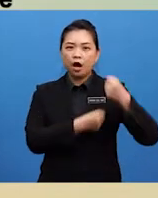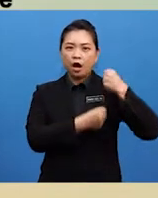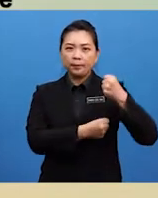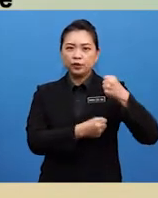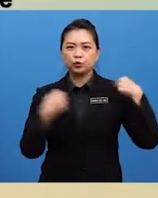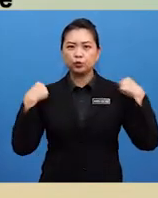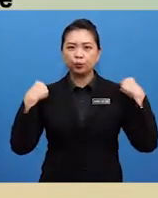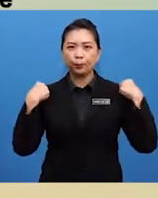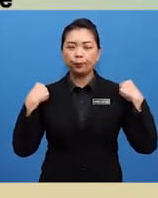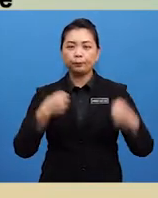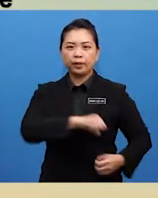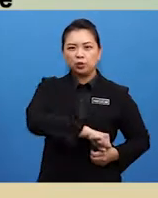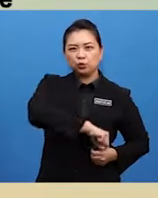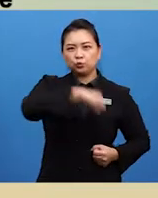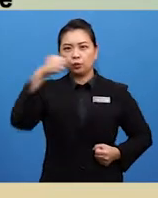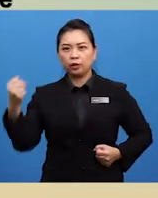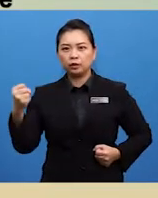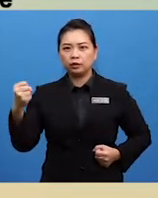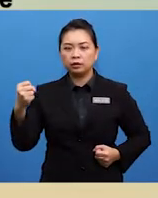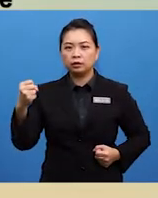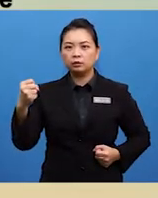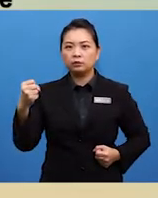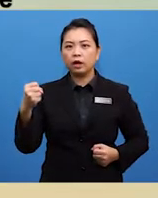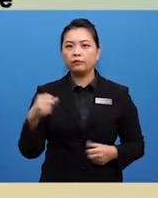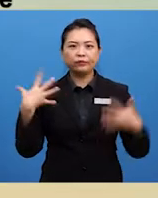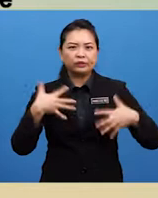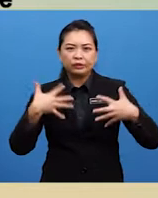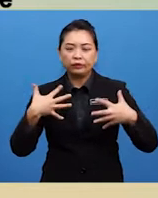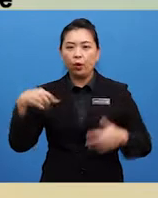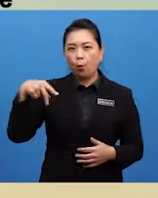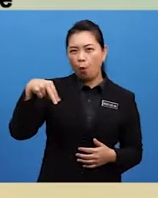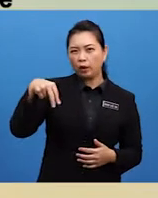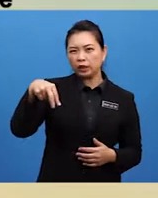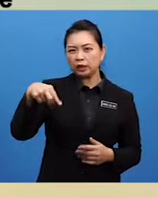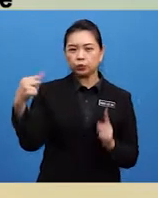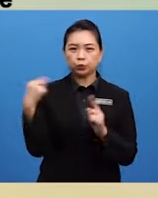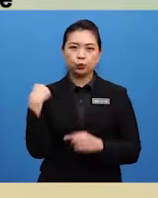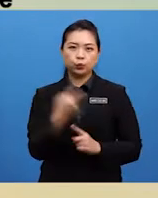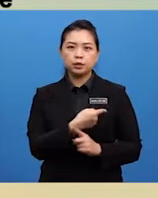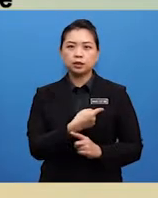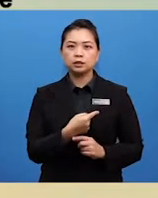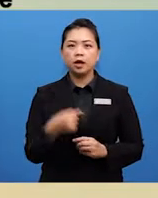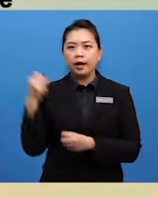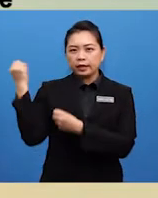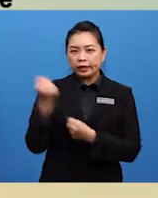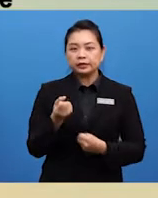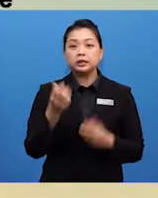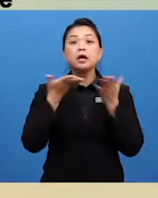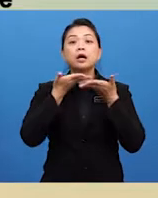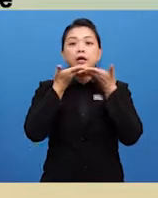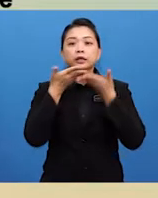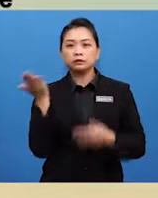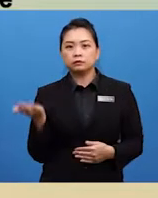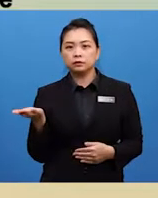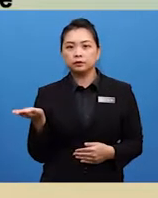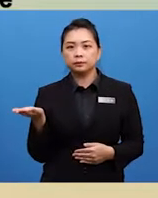bearing a sore in one arm and more terrifyingly, walking towards us carrying its head in another